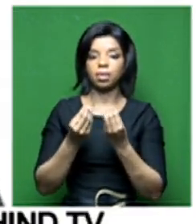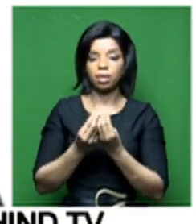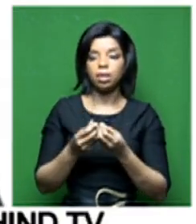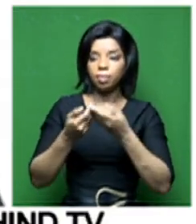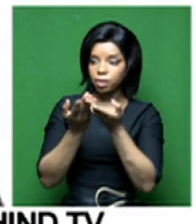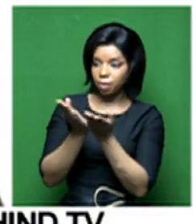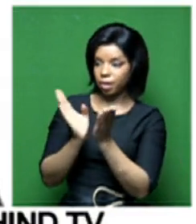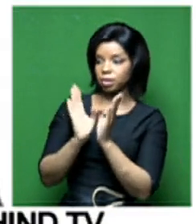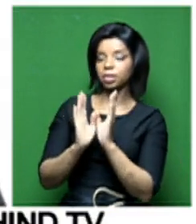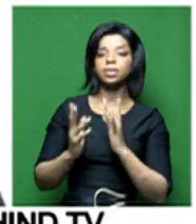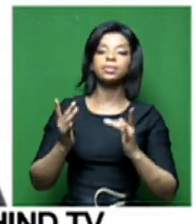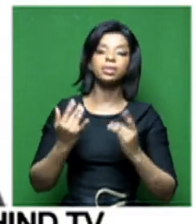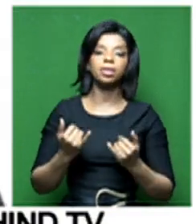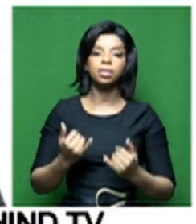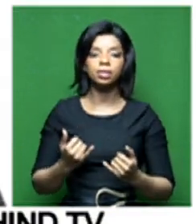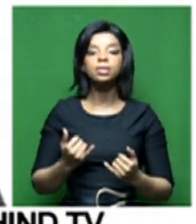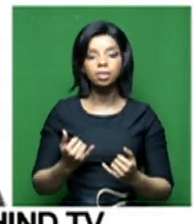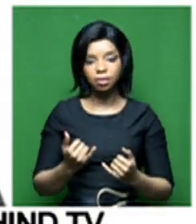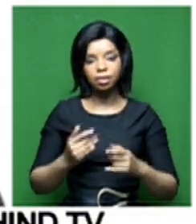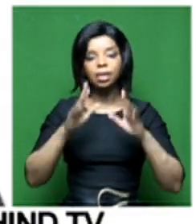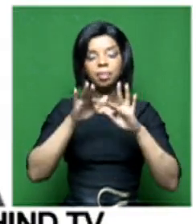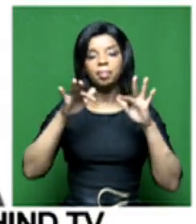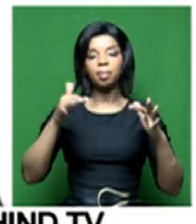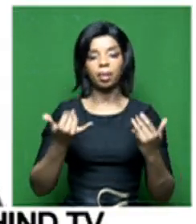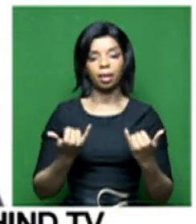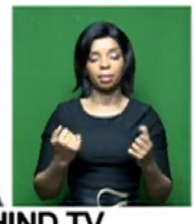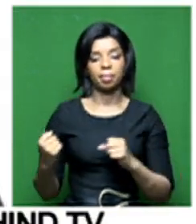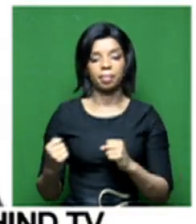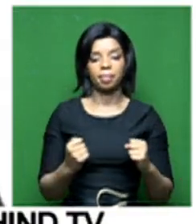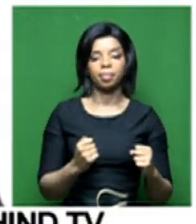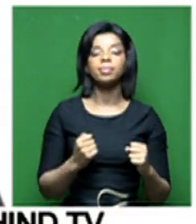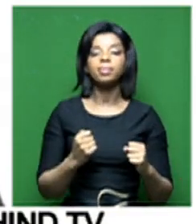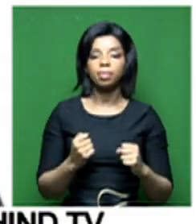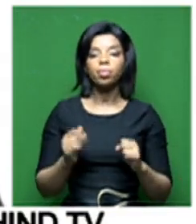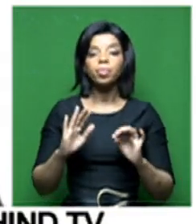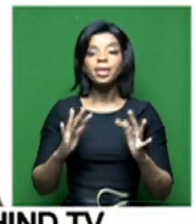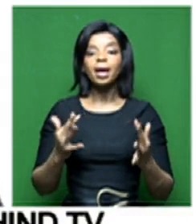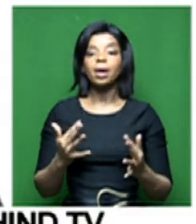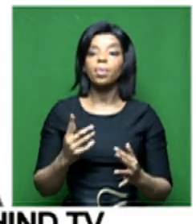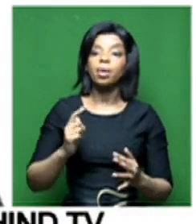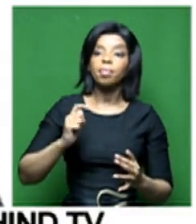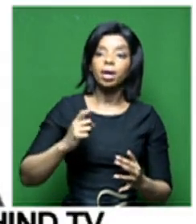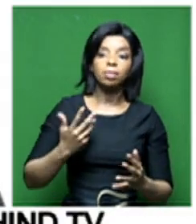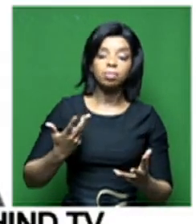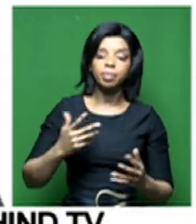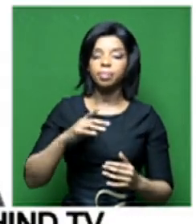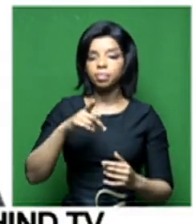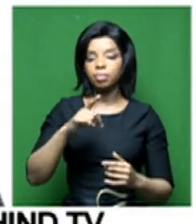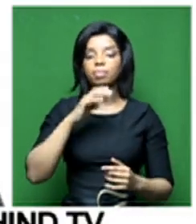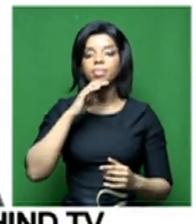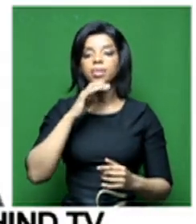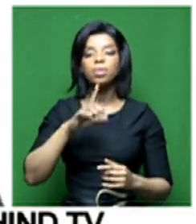of the public broadcaster. So I think the principle remains. But as to how it evolves, that should be a public consulted process.